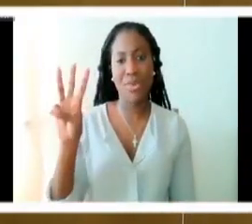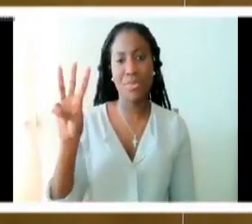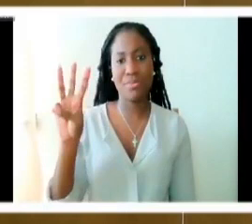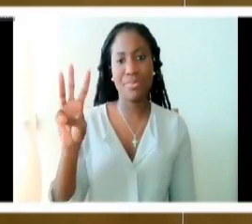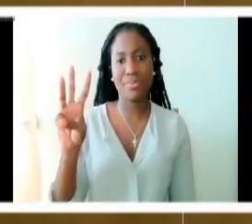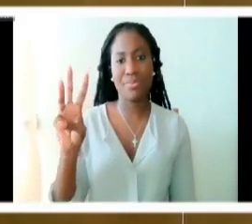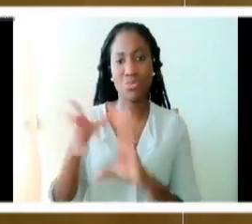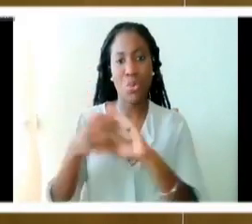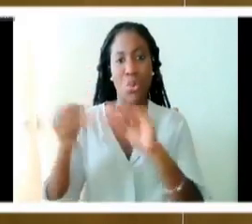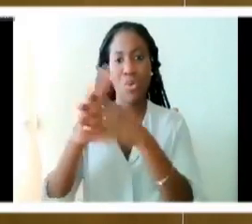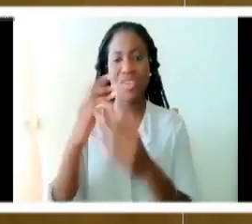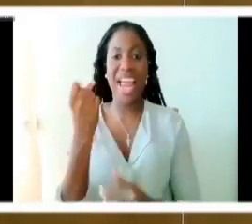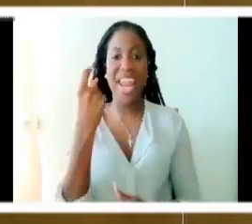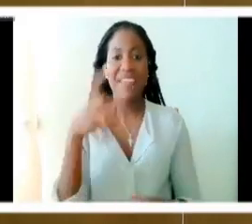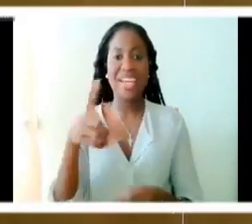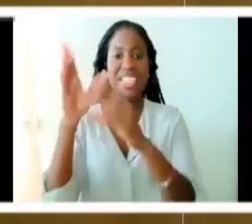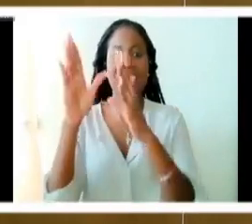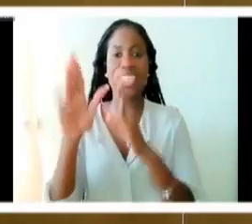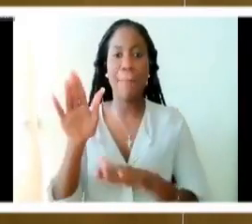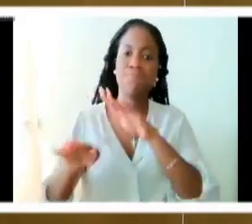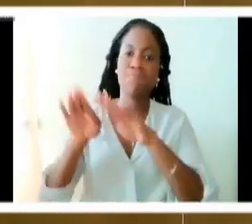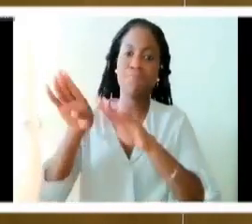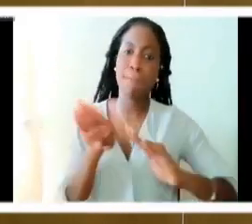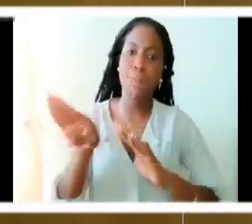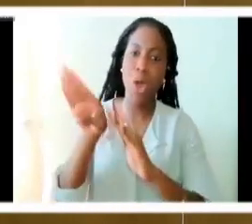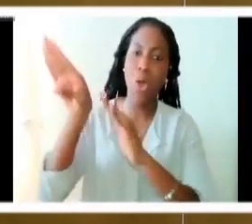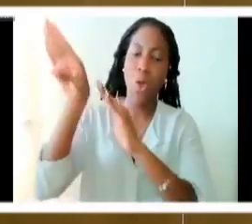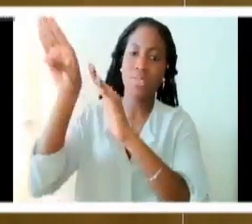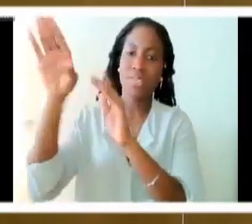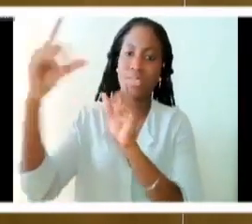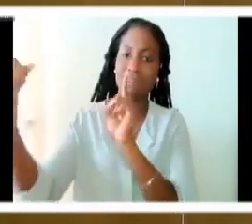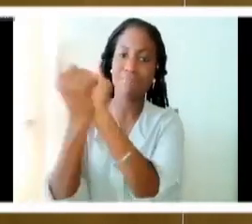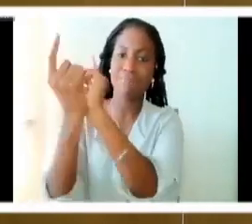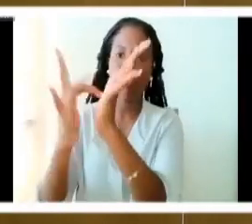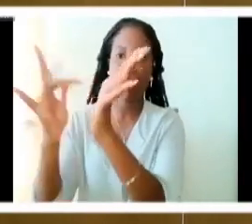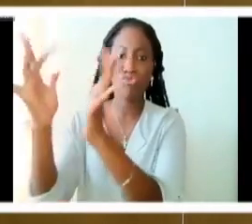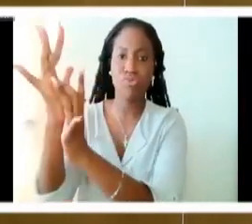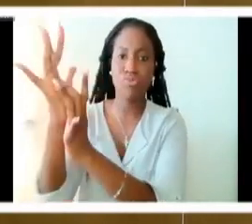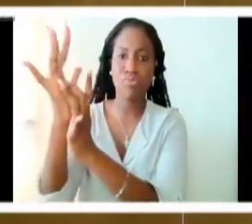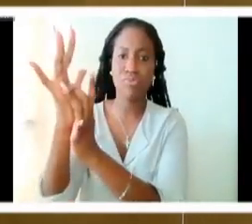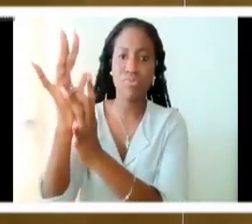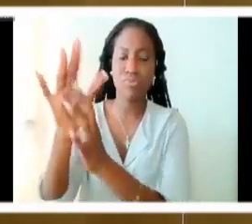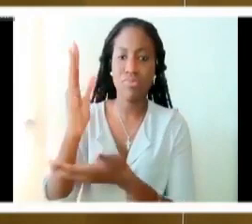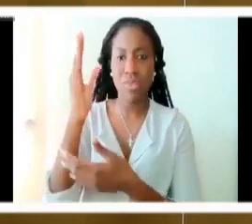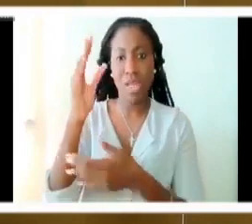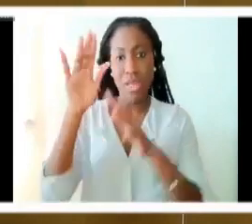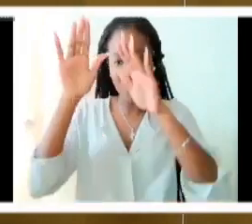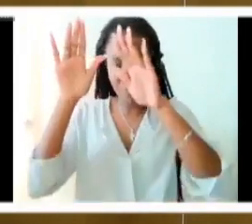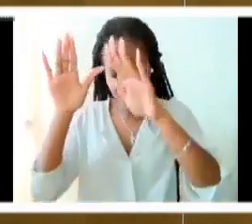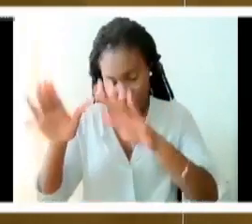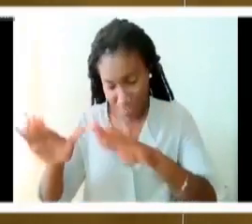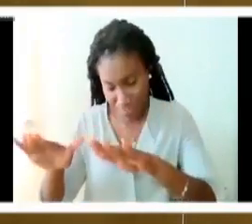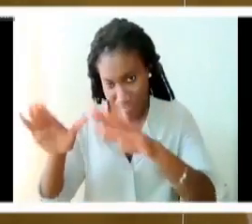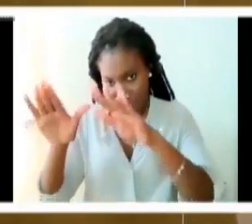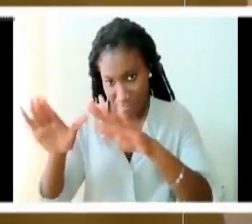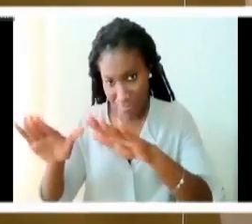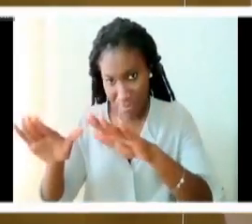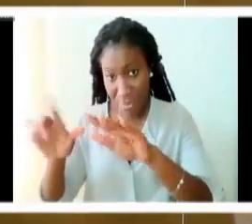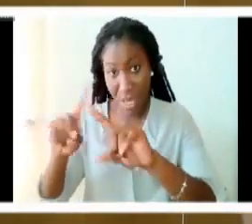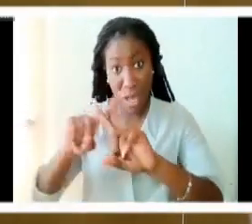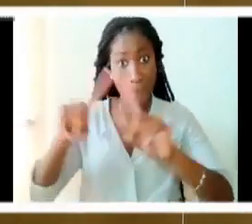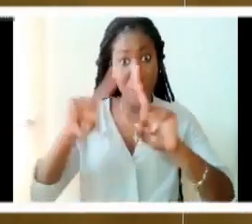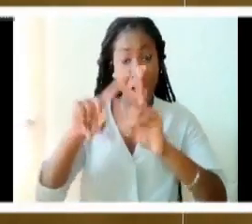where they had arranged to meet him and they saw him. They fell down before him and Matthew says but some hesitated.